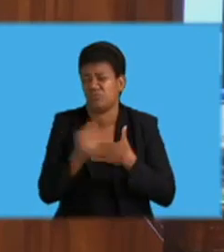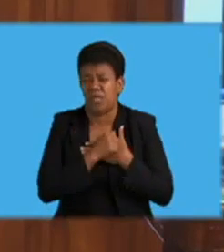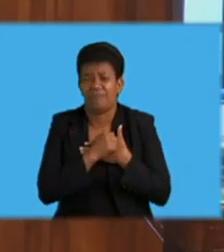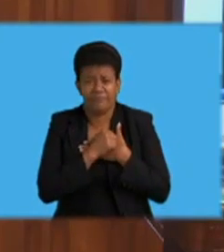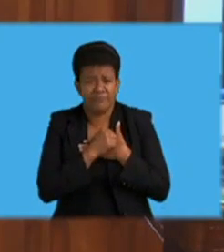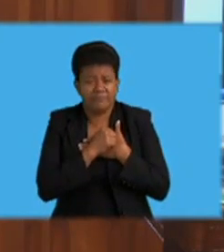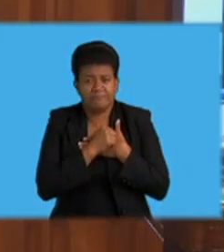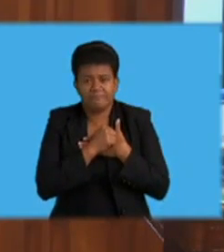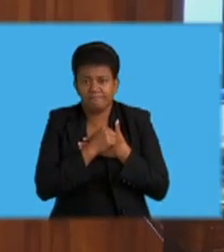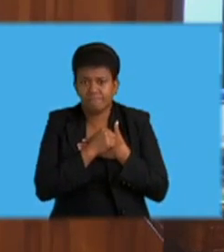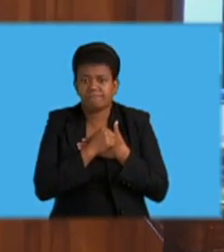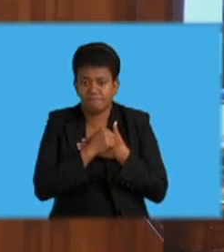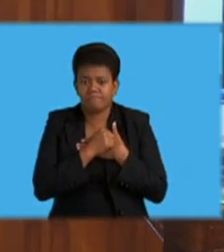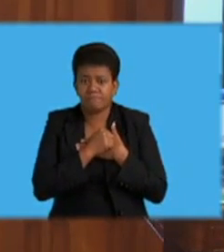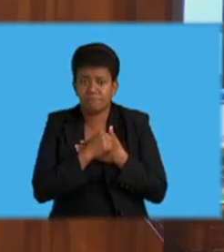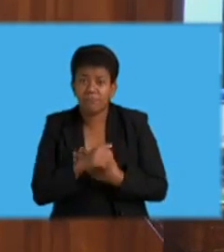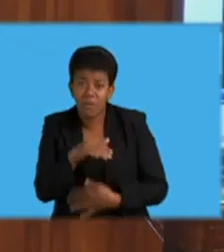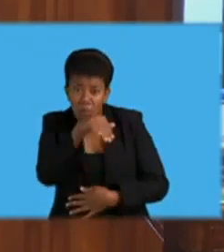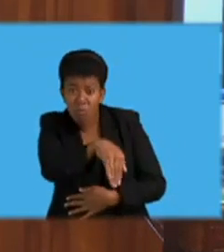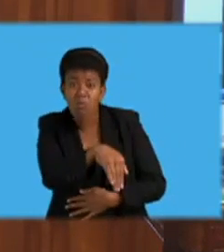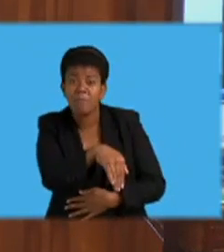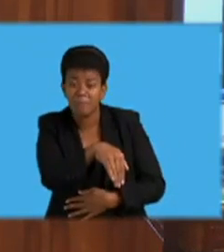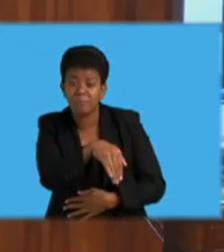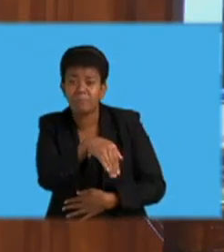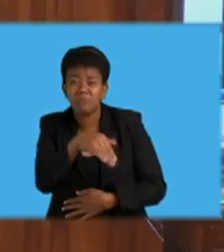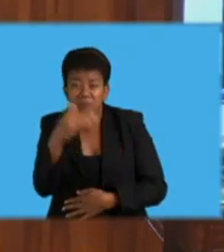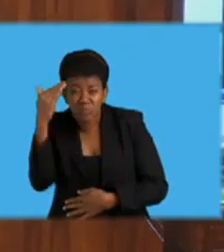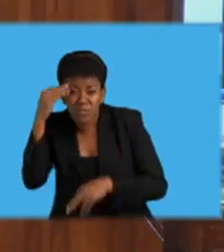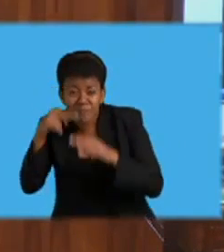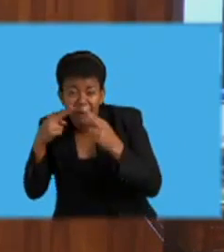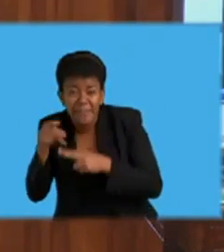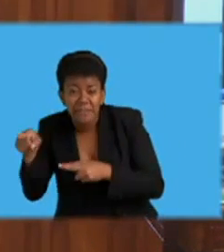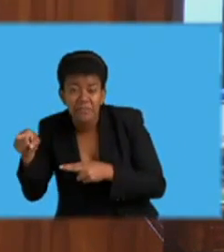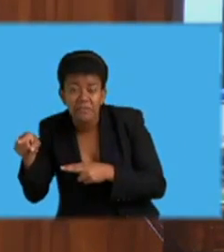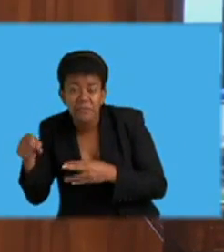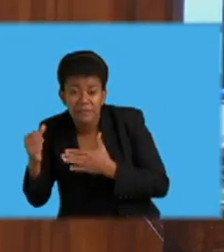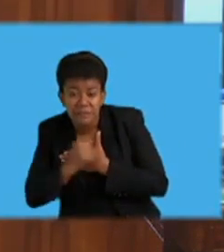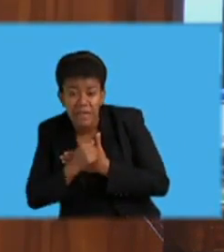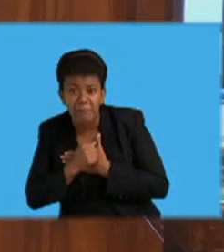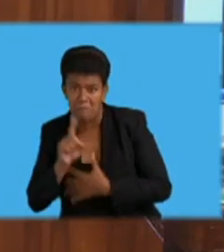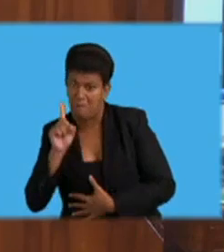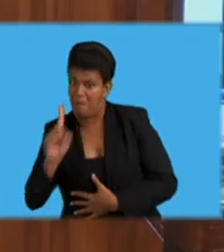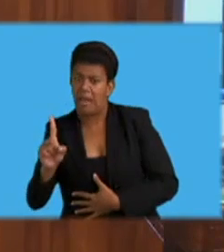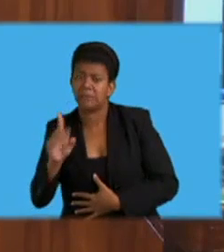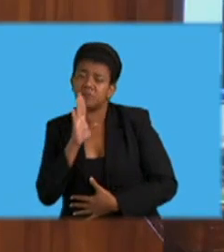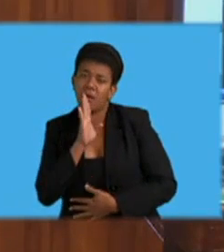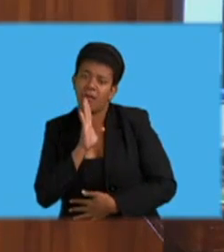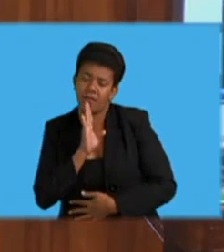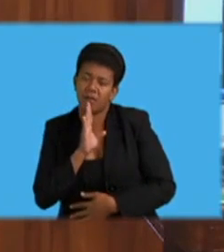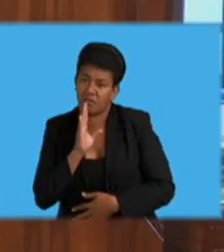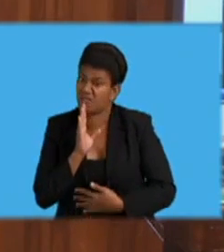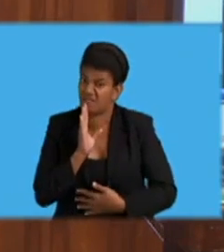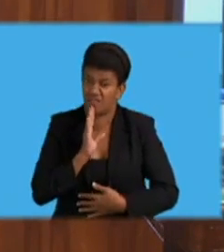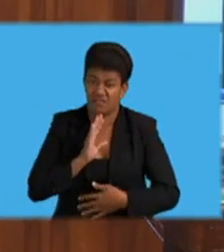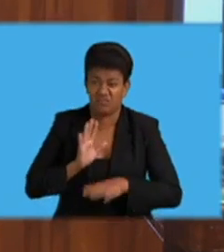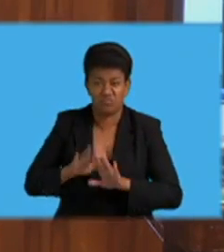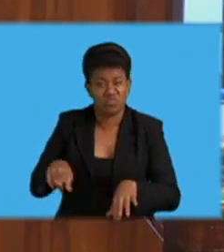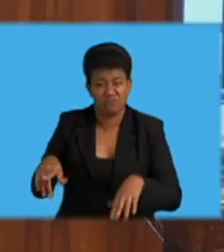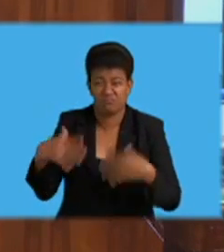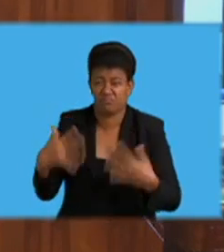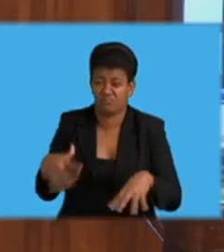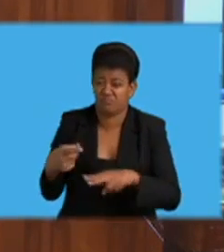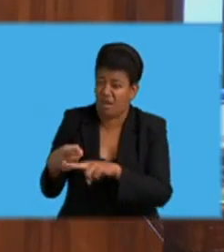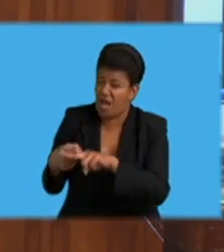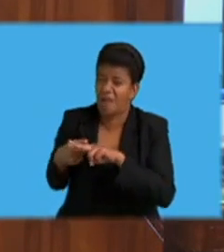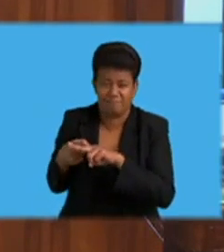their own homes. It is very sad. Honorable Deputy Speaker, in many cases, perpetrators